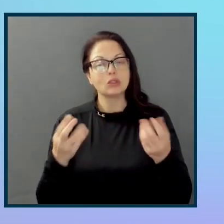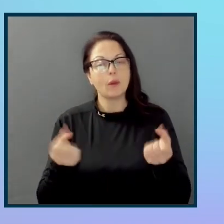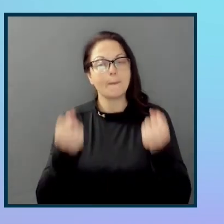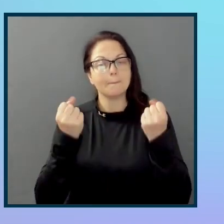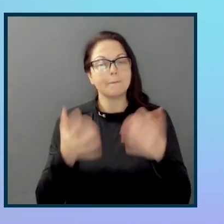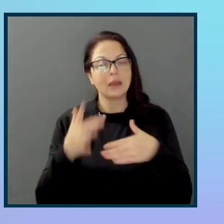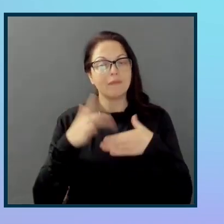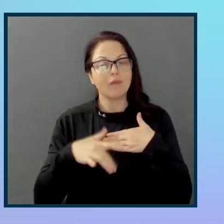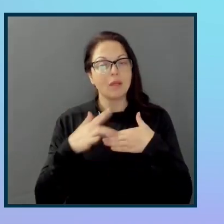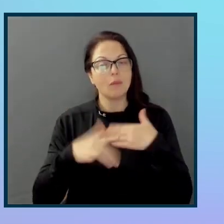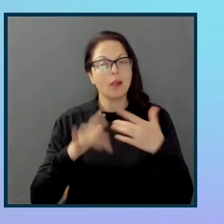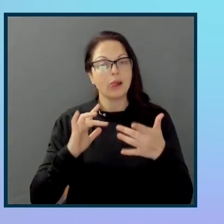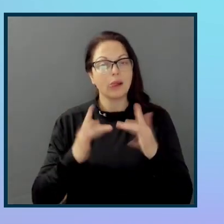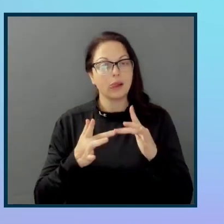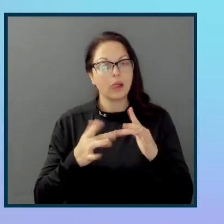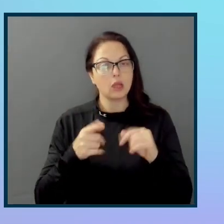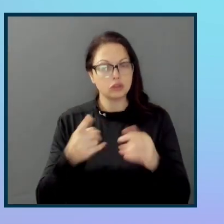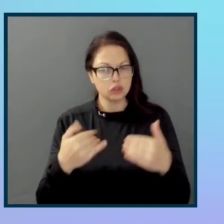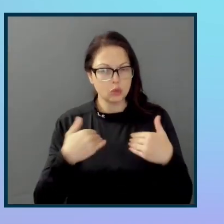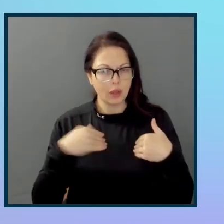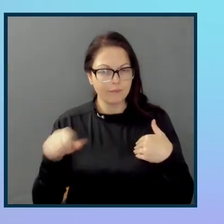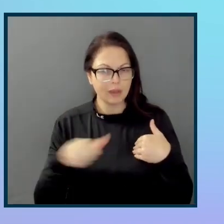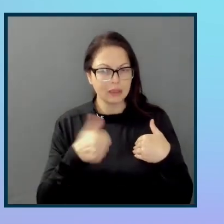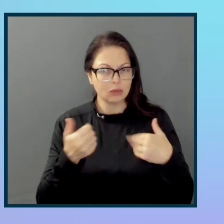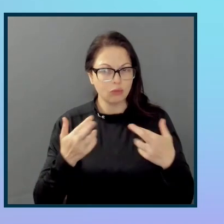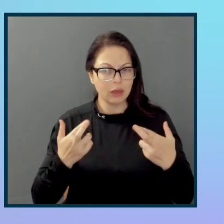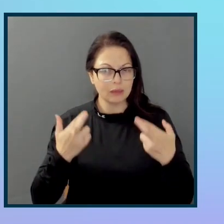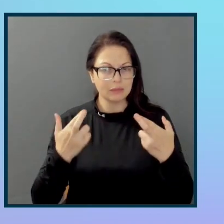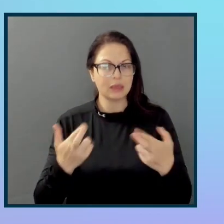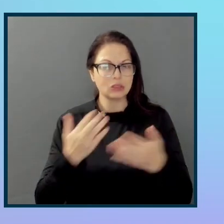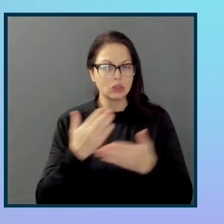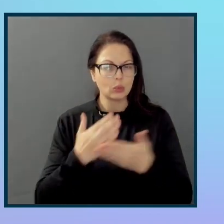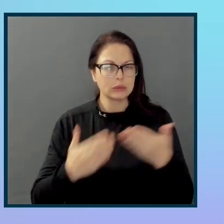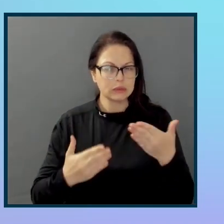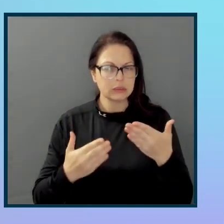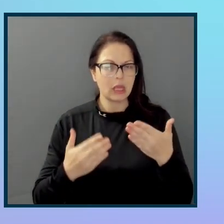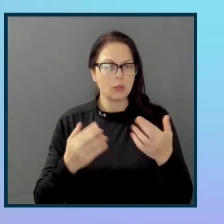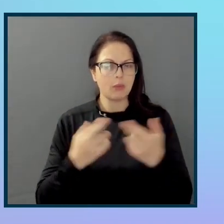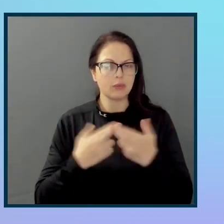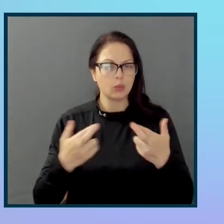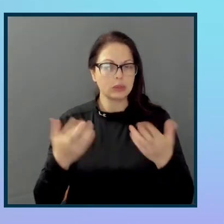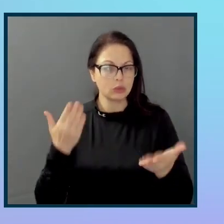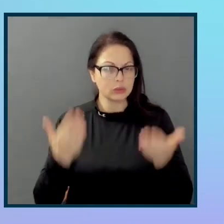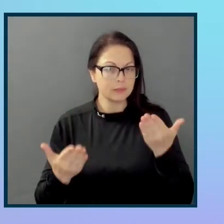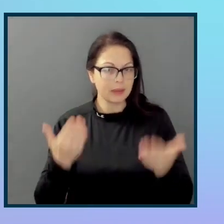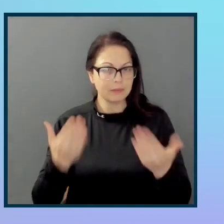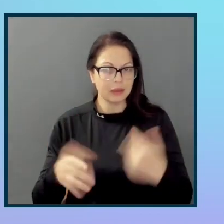the web, for example. Do you have any recommendations of what some of those references or resources might be?